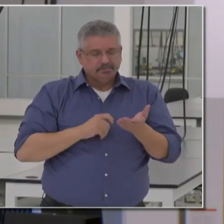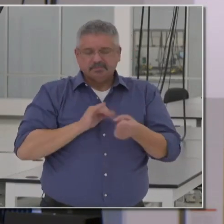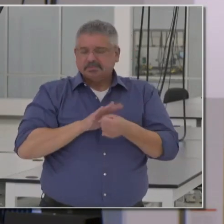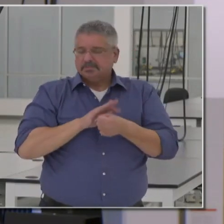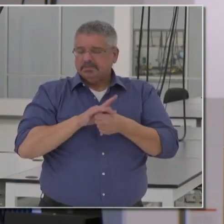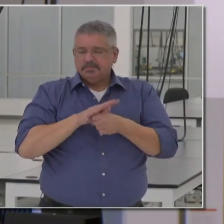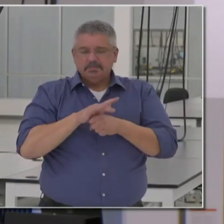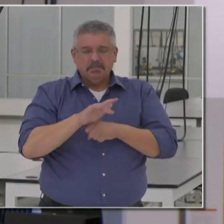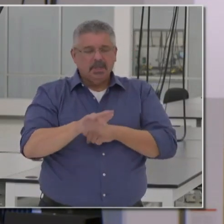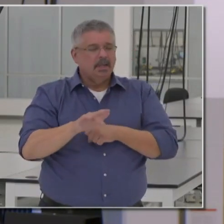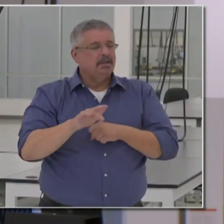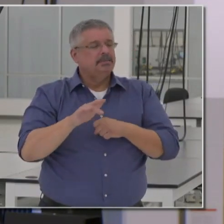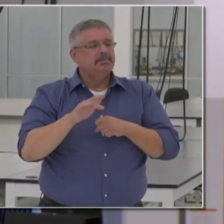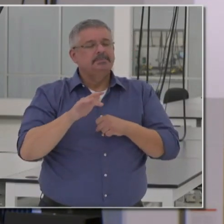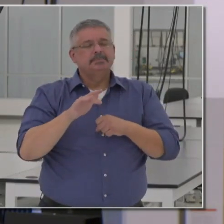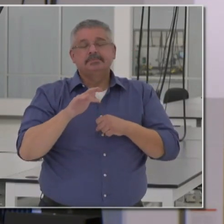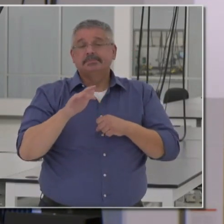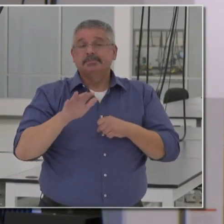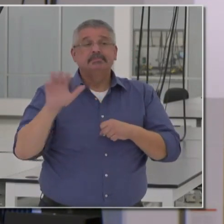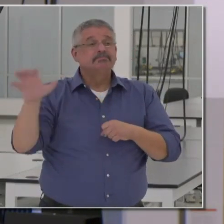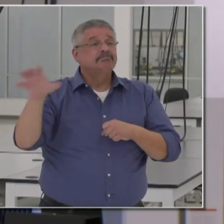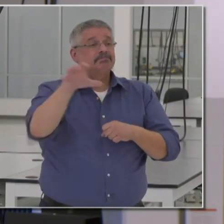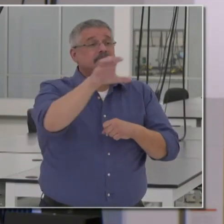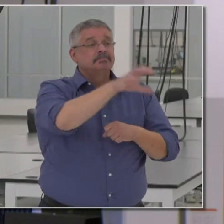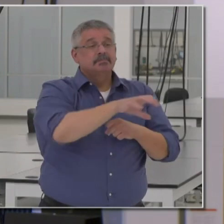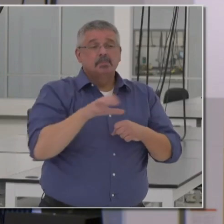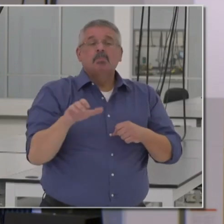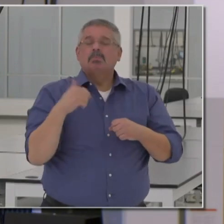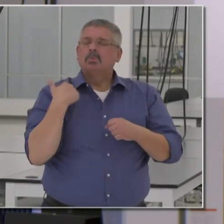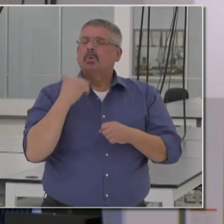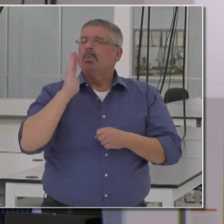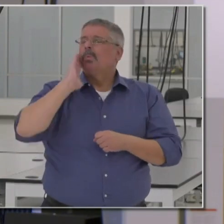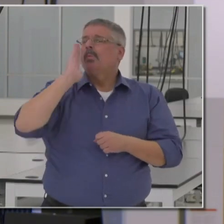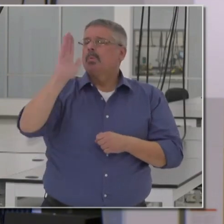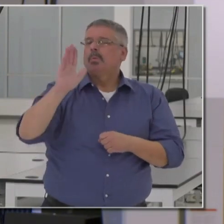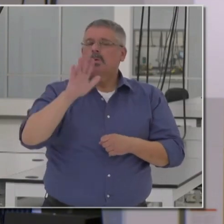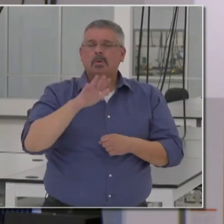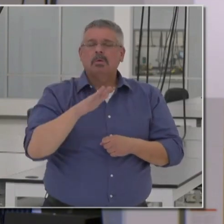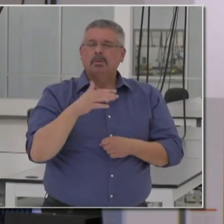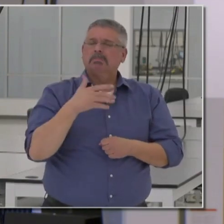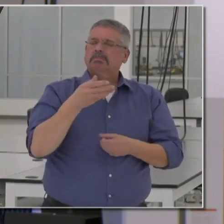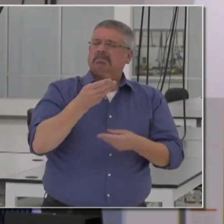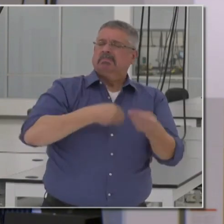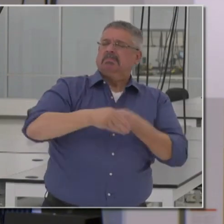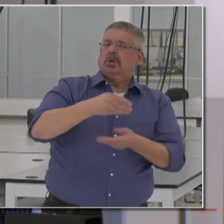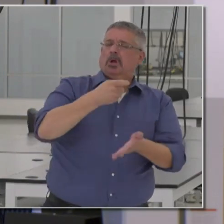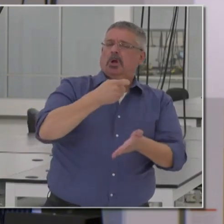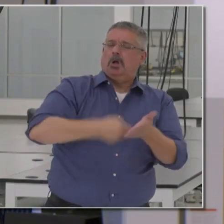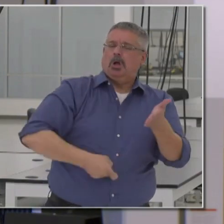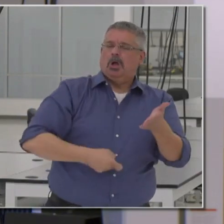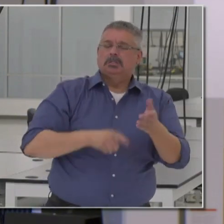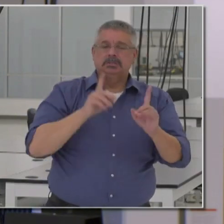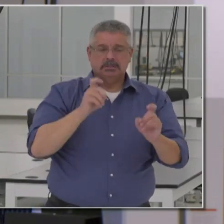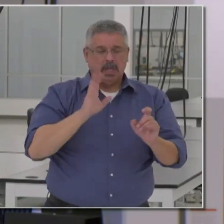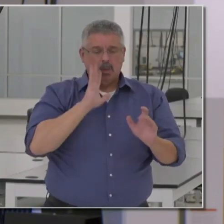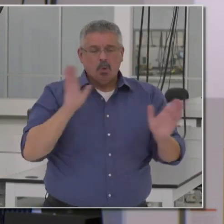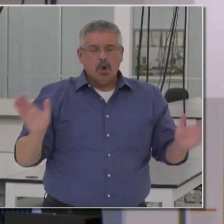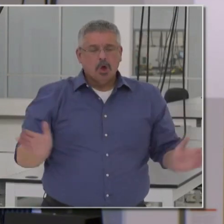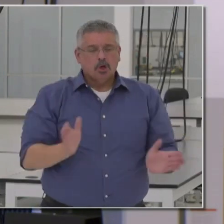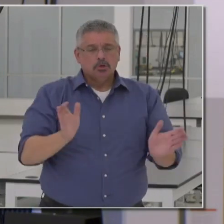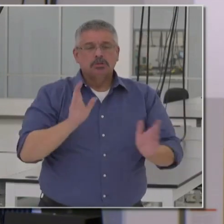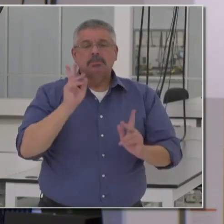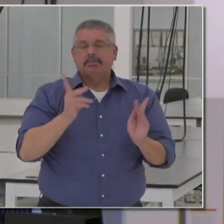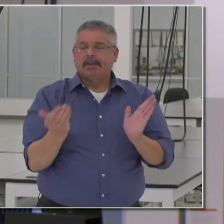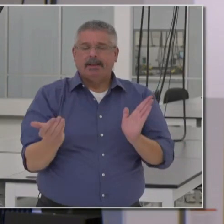locations where we will pick up the cost of those tests. And I want to encourage people